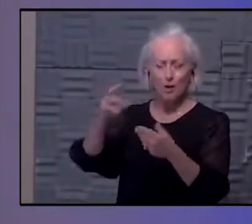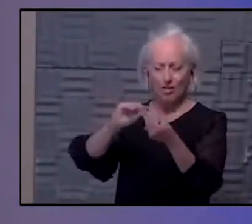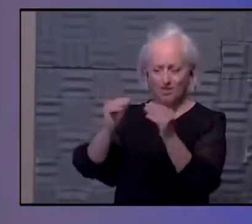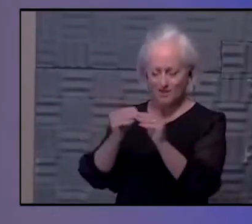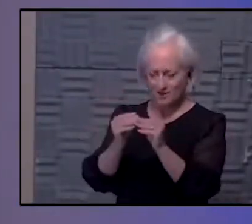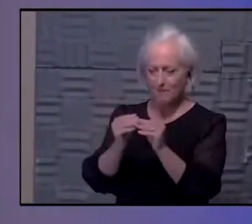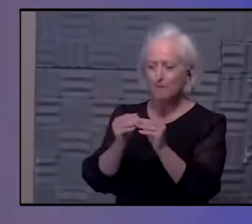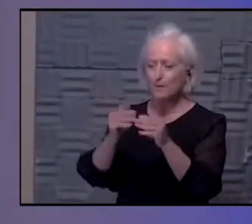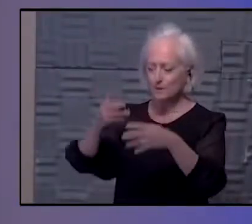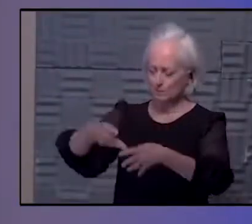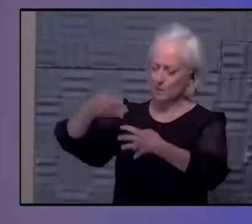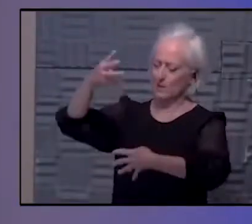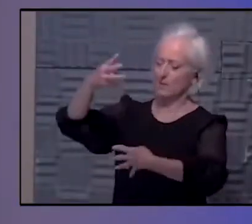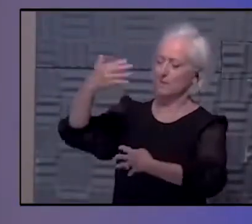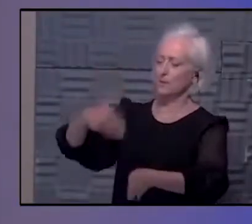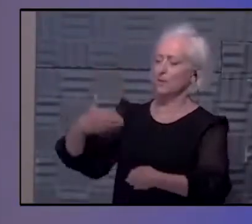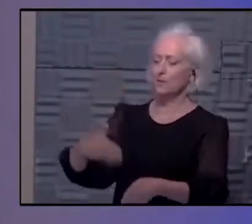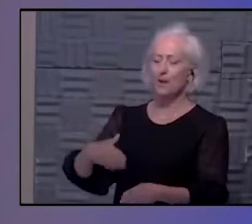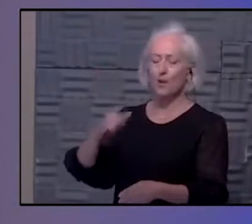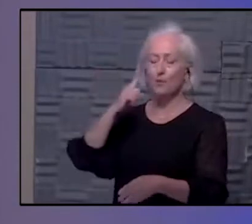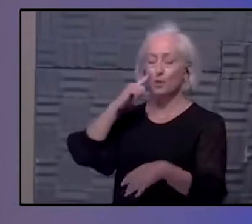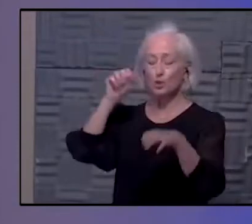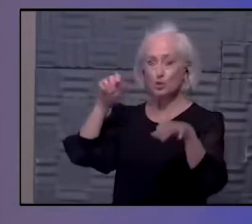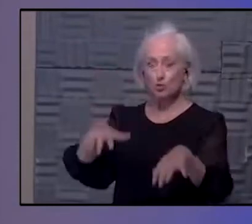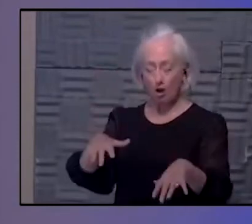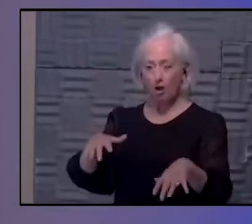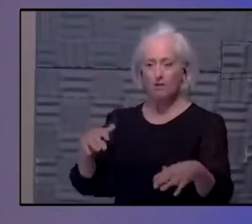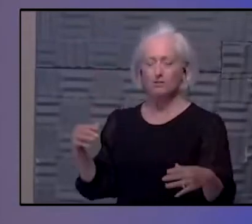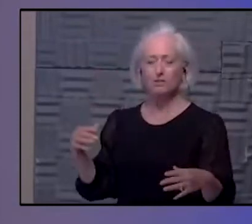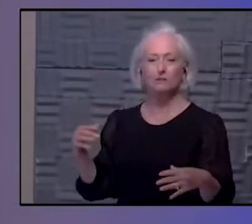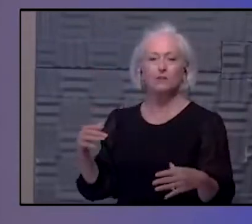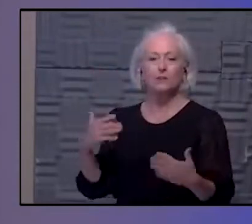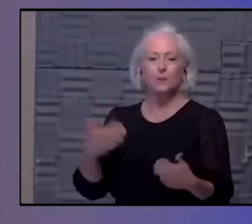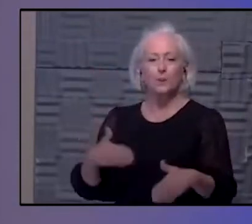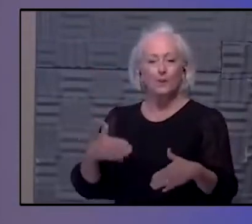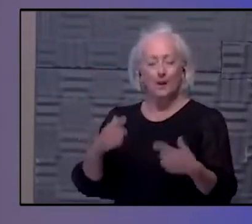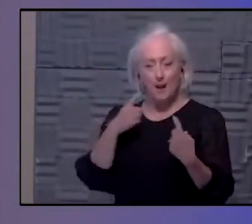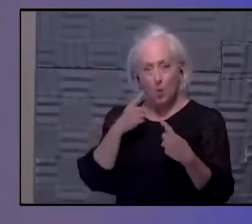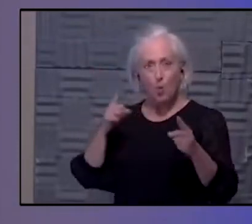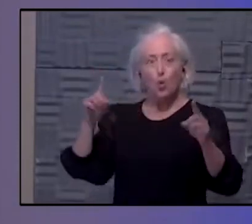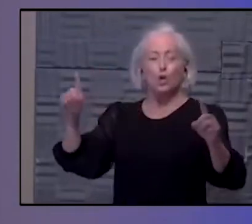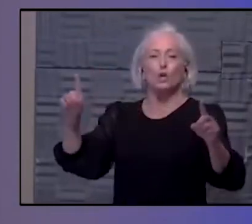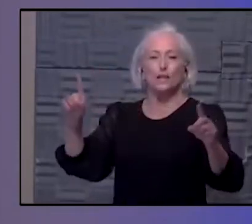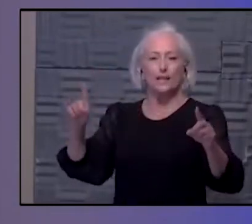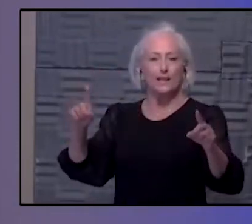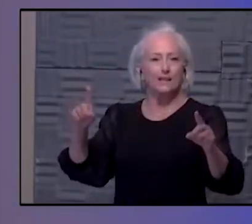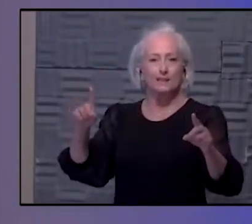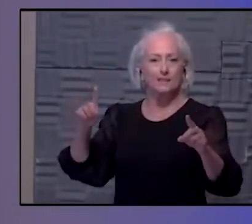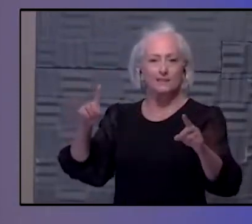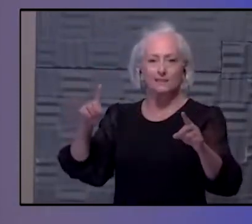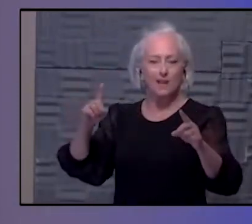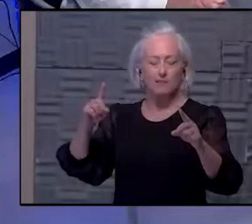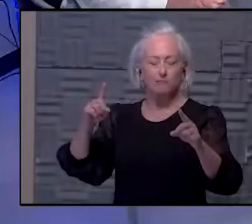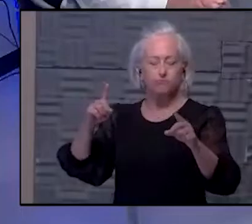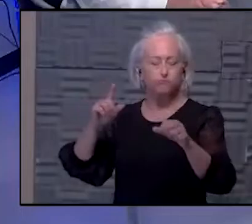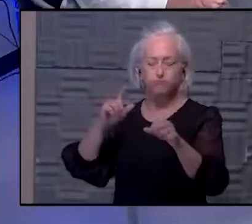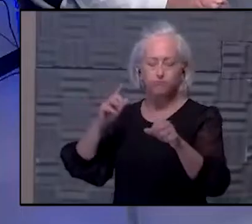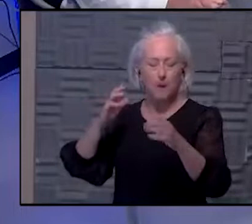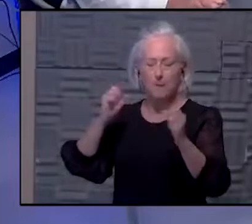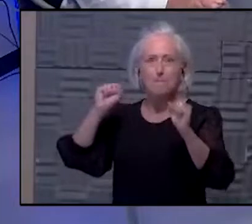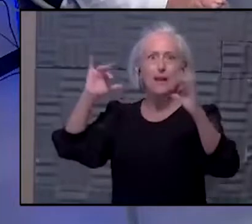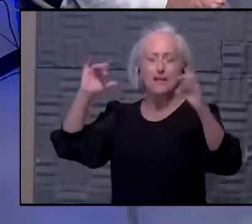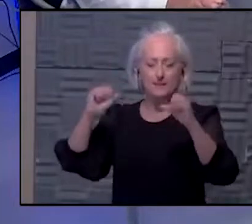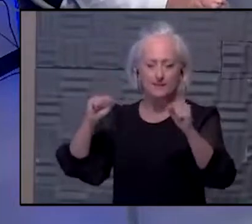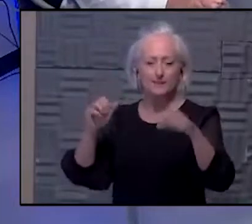the shock and awe of how well they worked and just it blowing any expectation that I had. Yeah, it